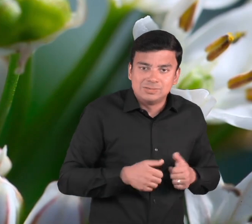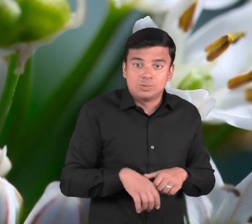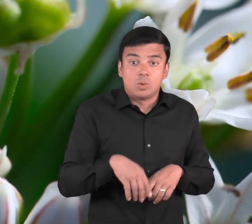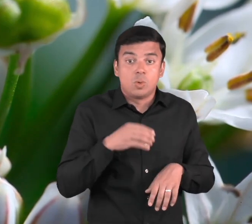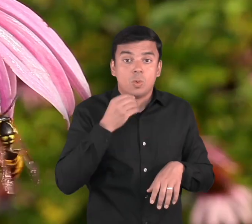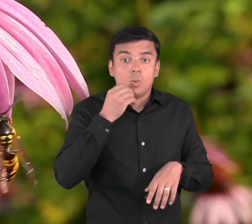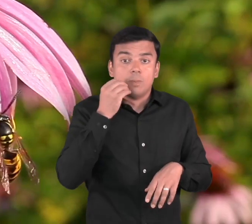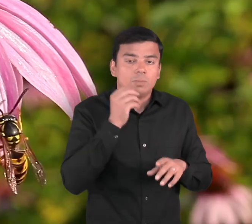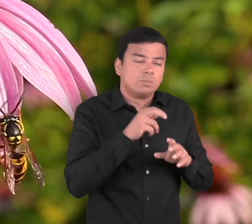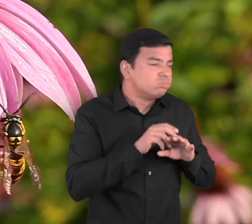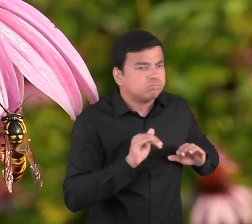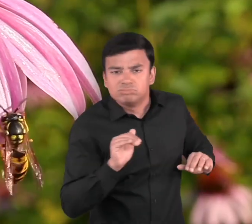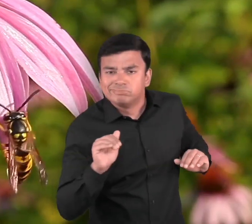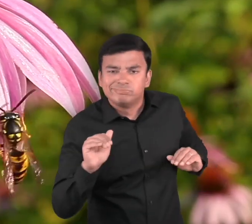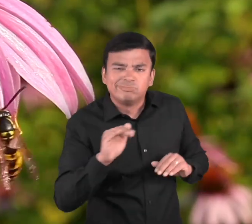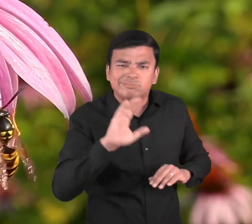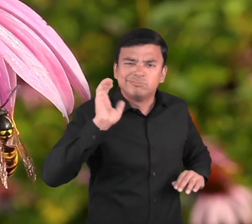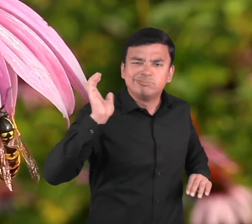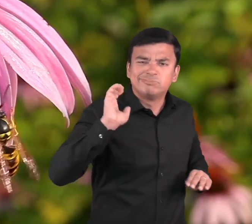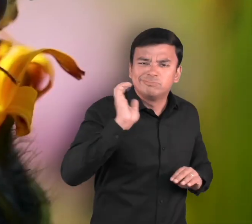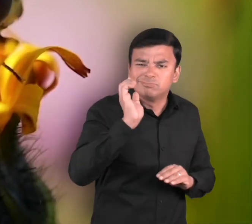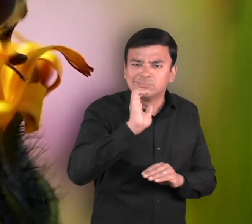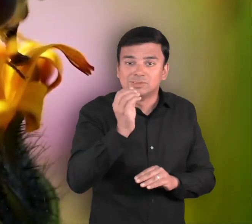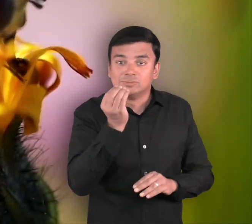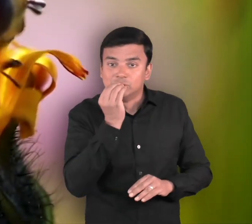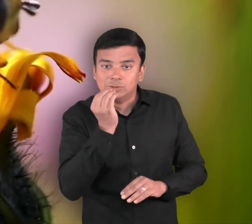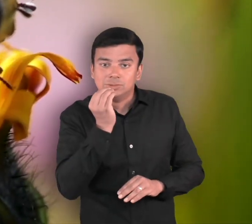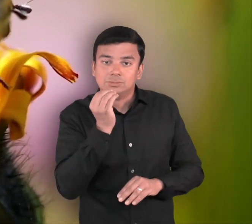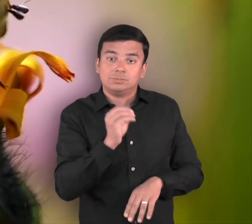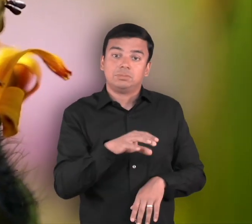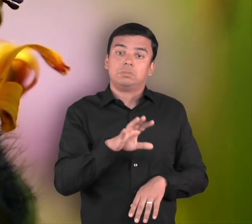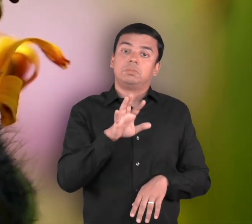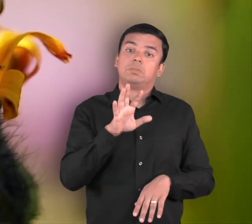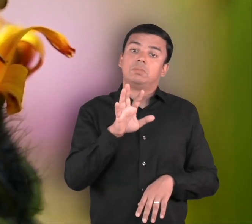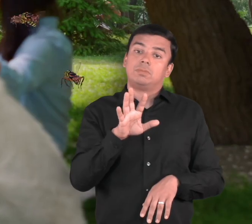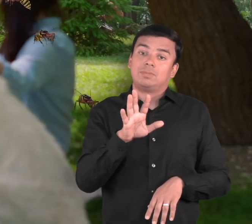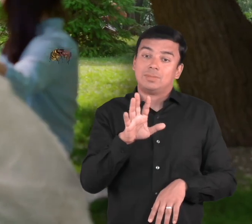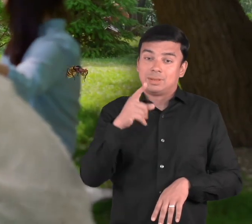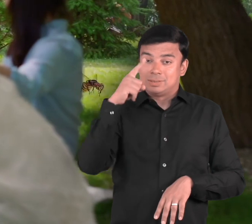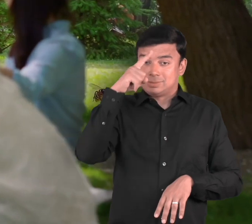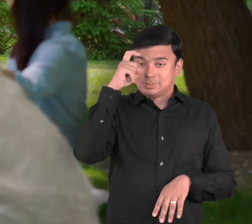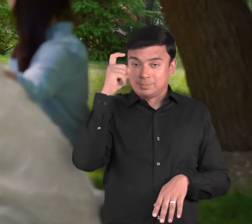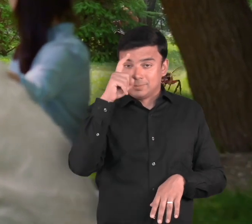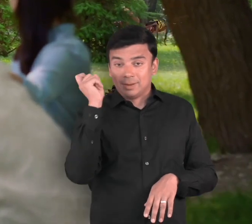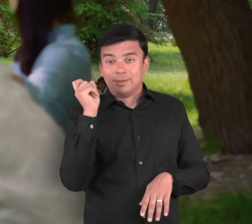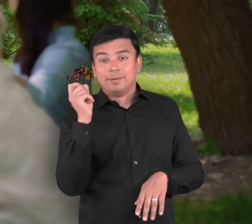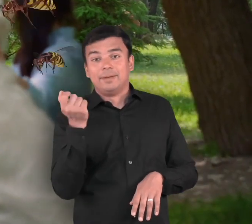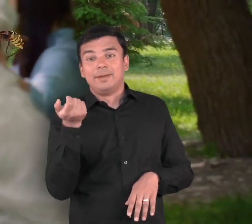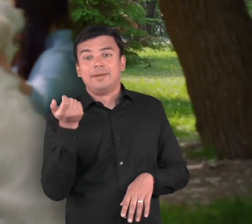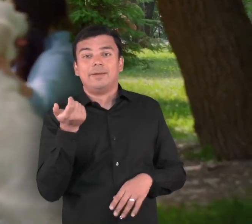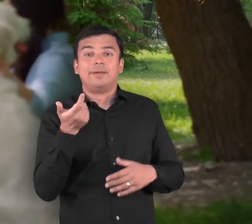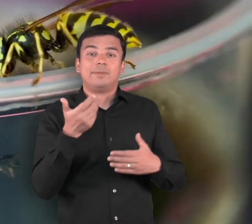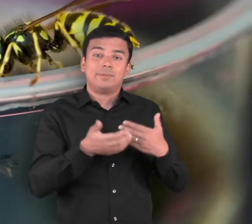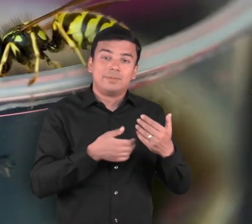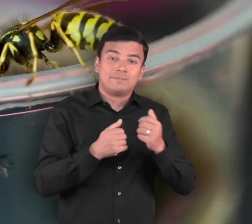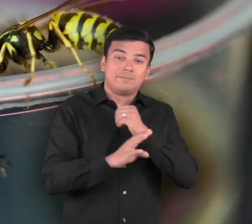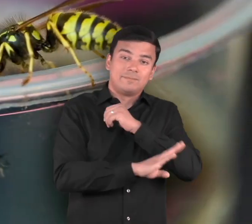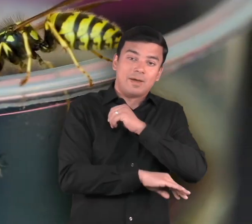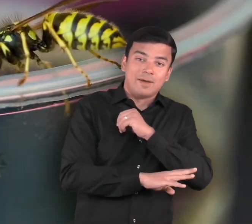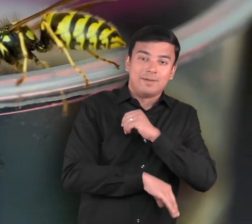this is not their primary food source, which is why you will see them most often during your outdoor activities at this time,